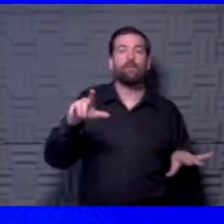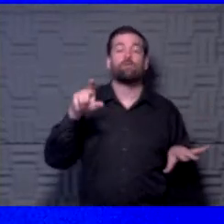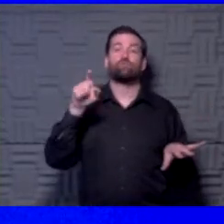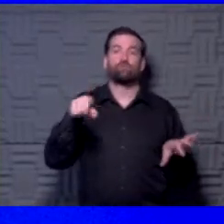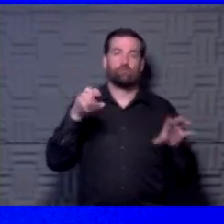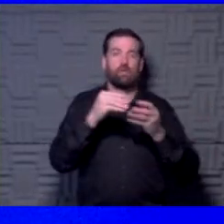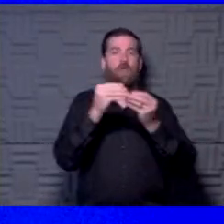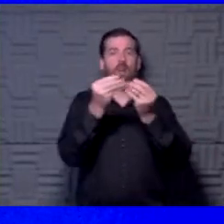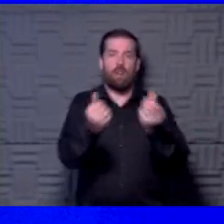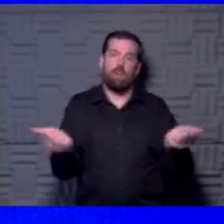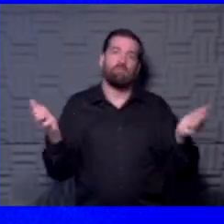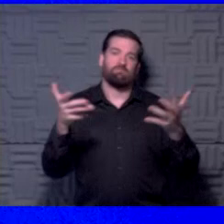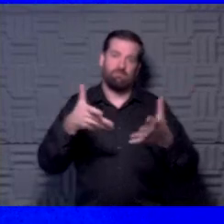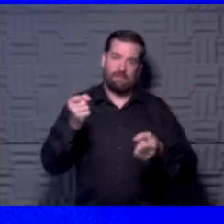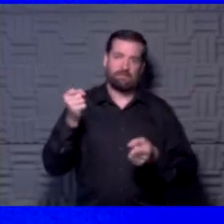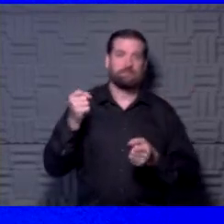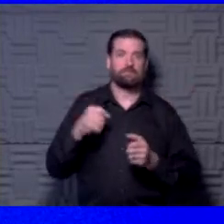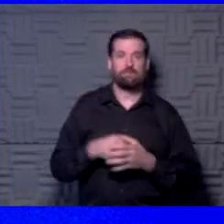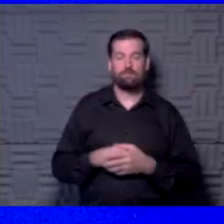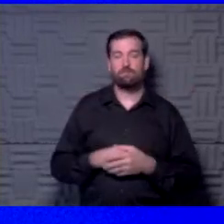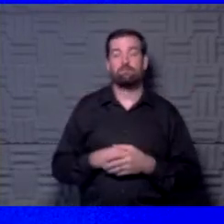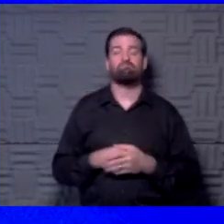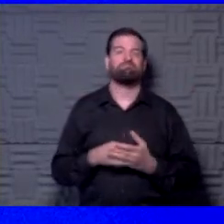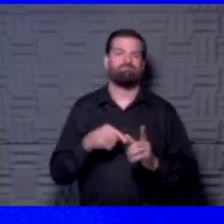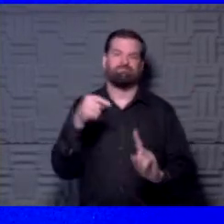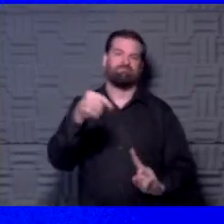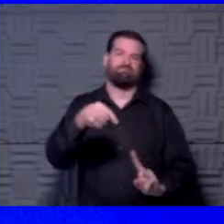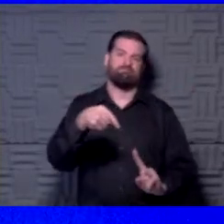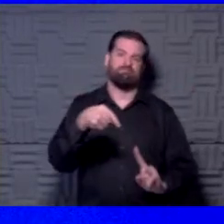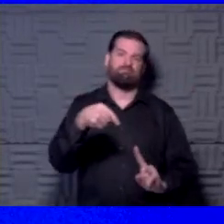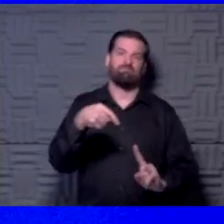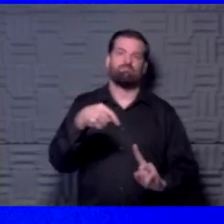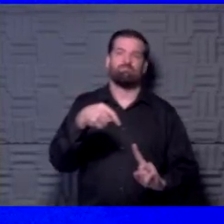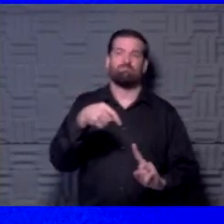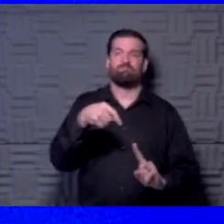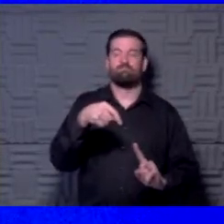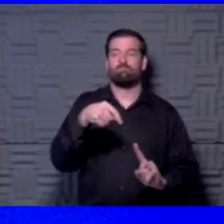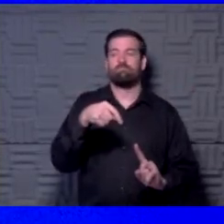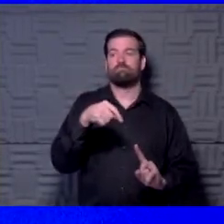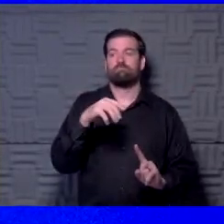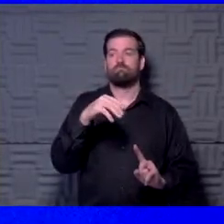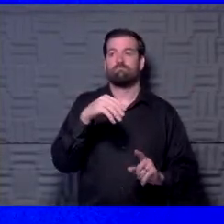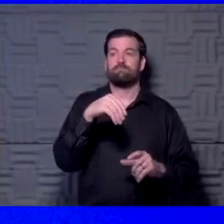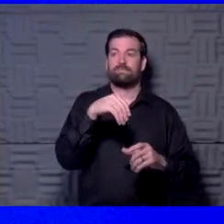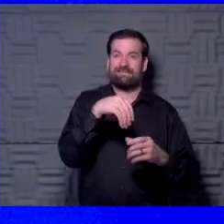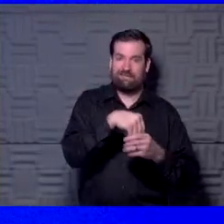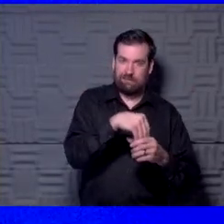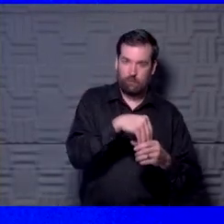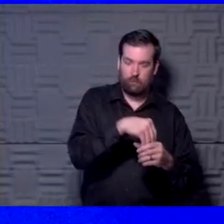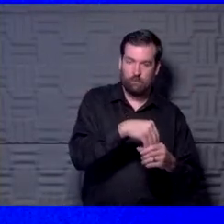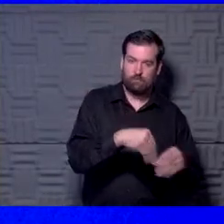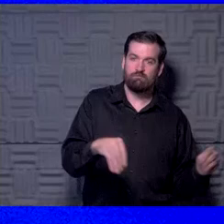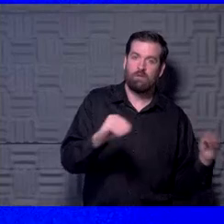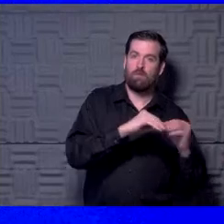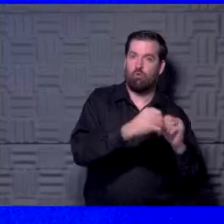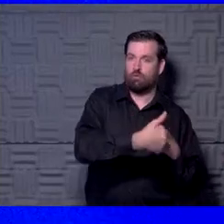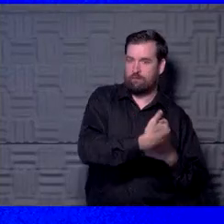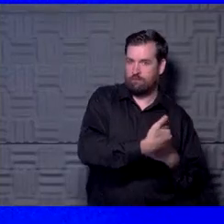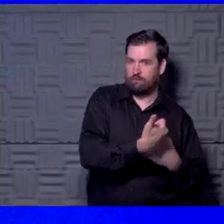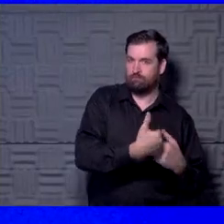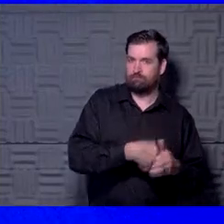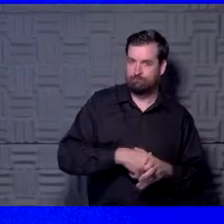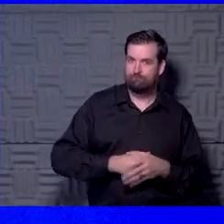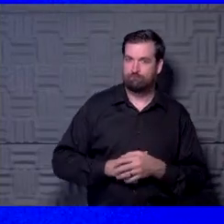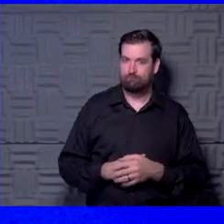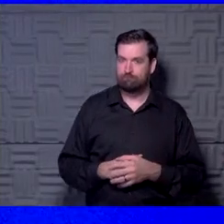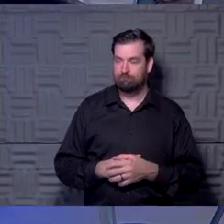dissipate pretty quickly. So I think certainly we've landed on, you know, indoors is definitely more risky than